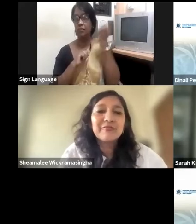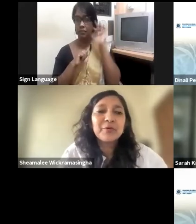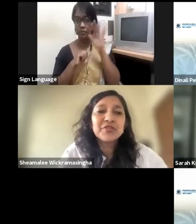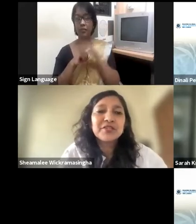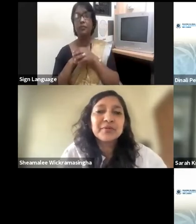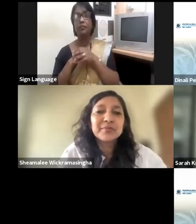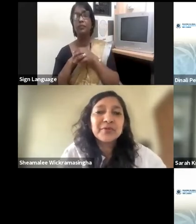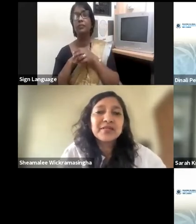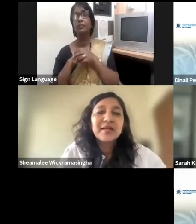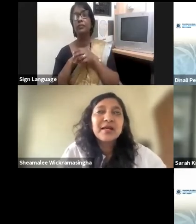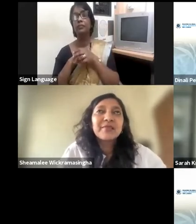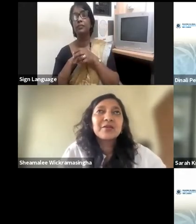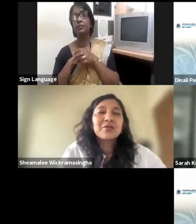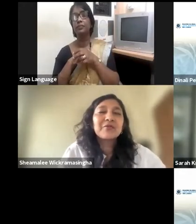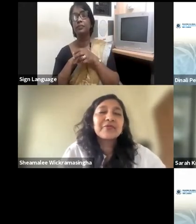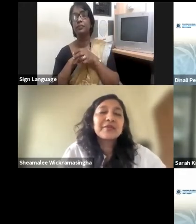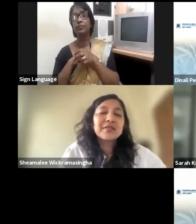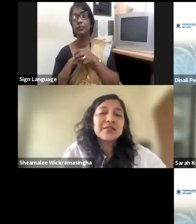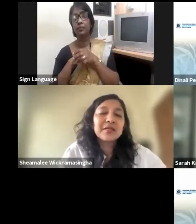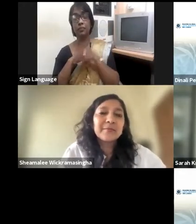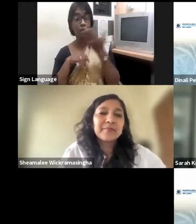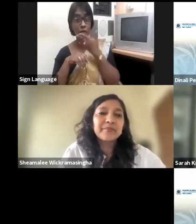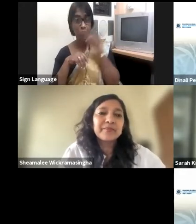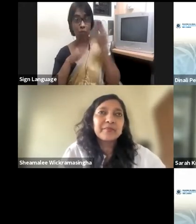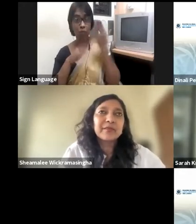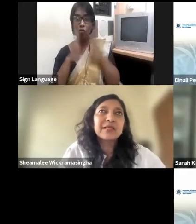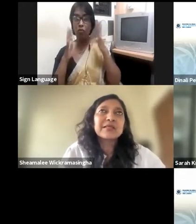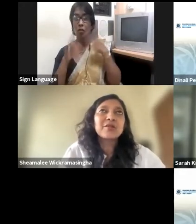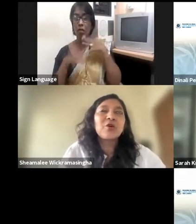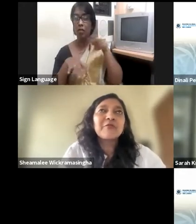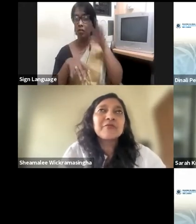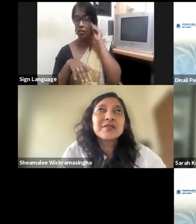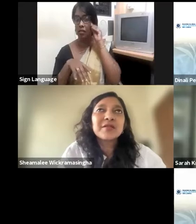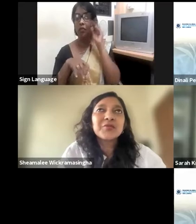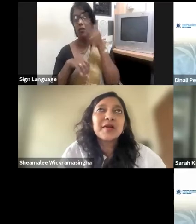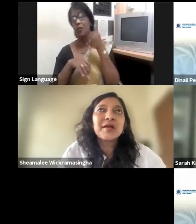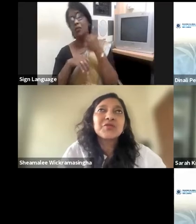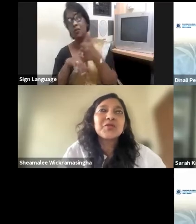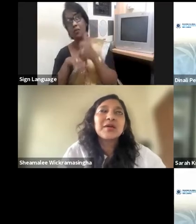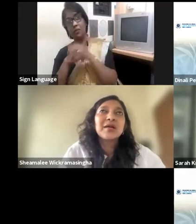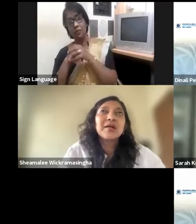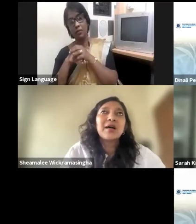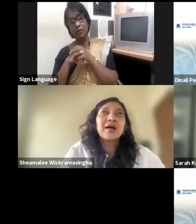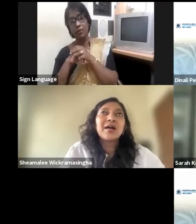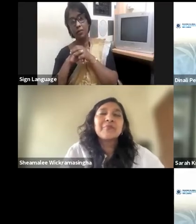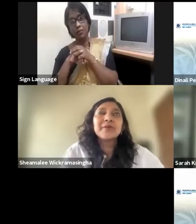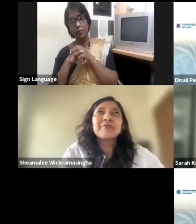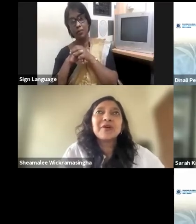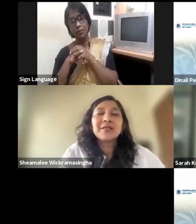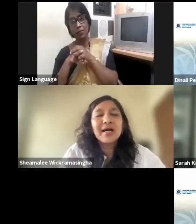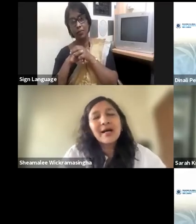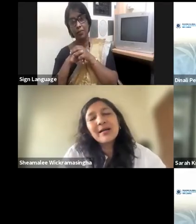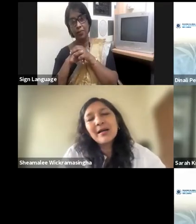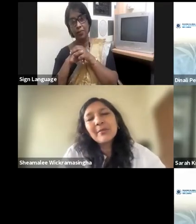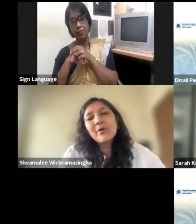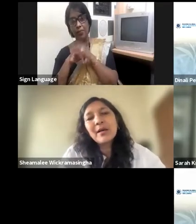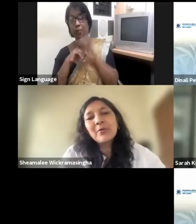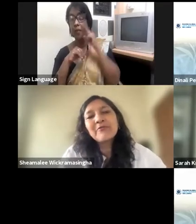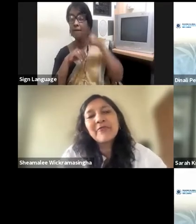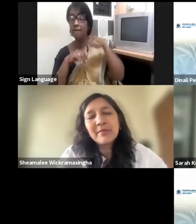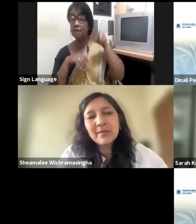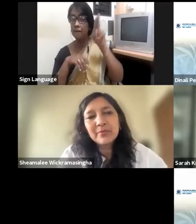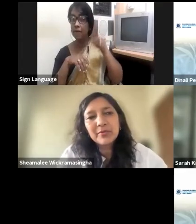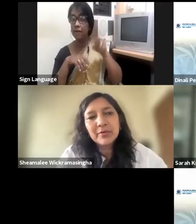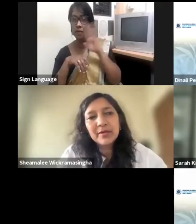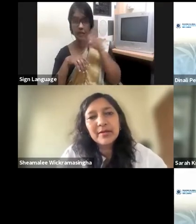if possible because that confidence, it's a confidence that you carry. So I've been invited, I'm